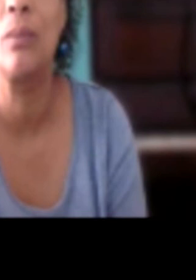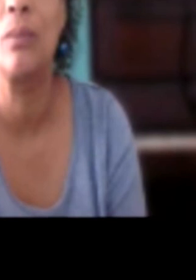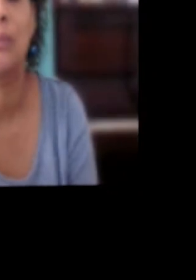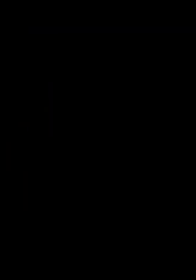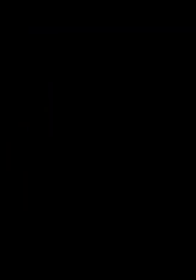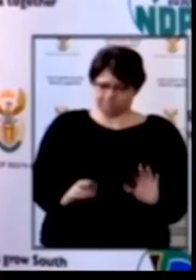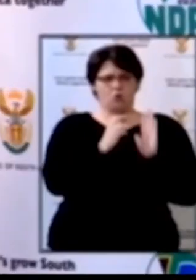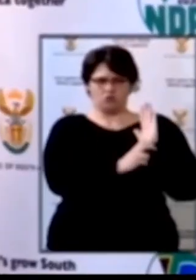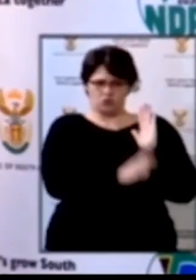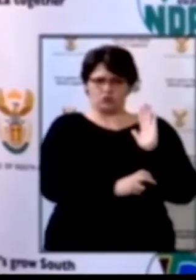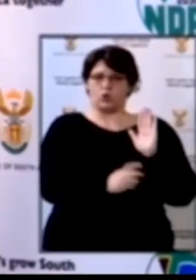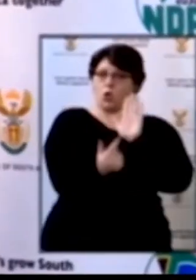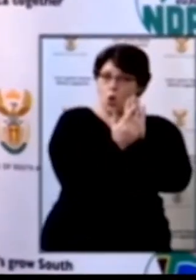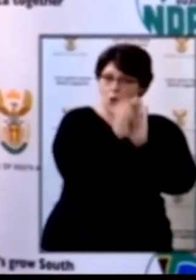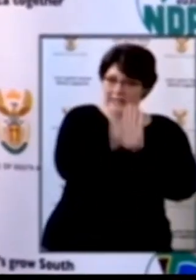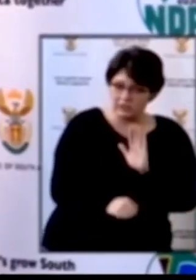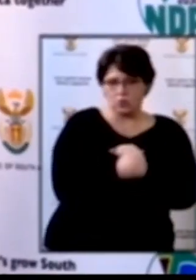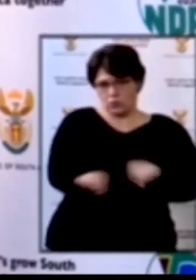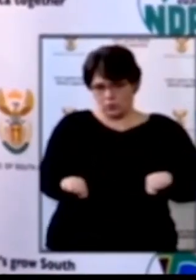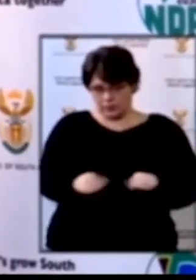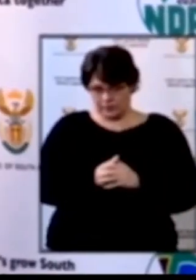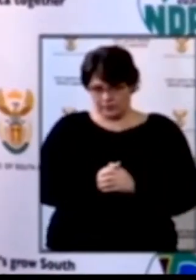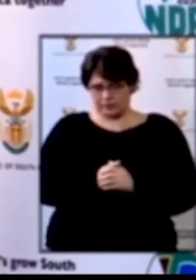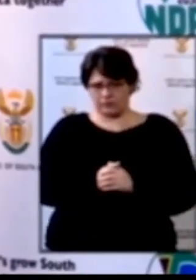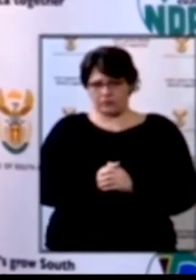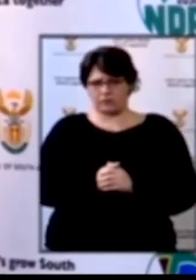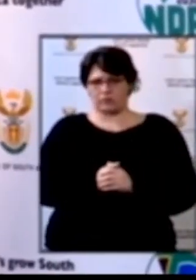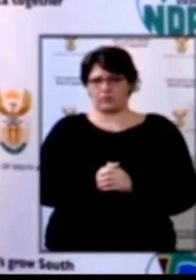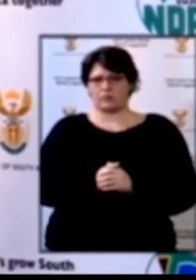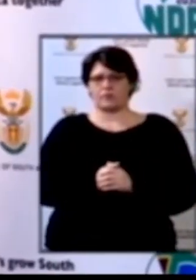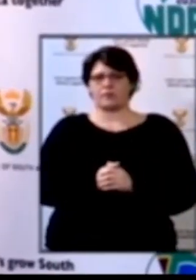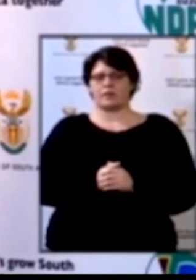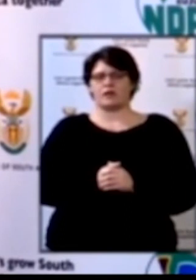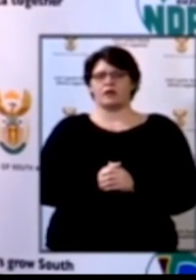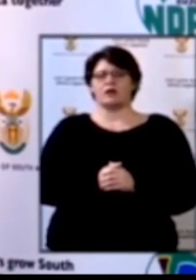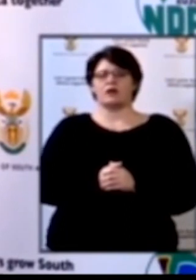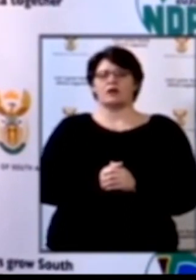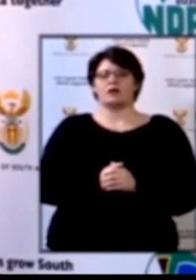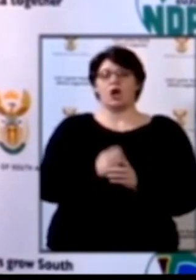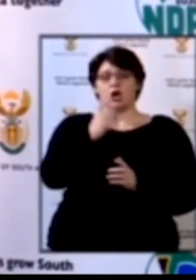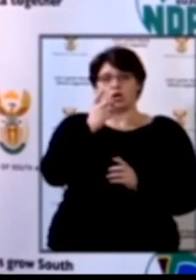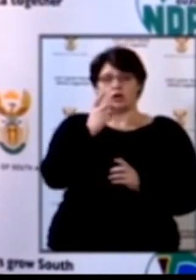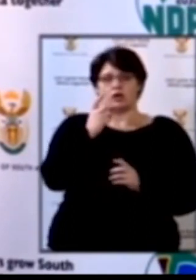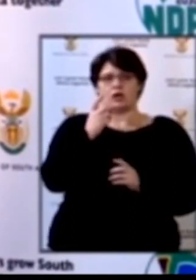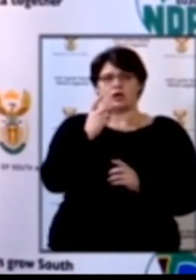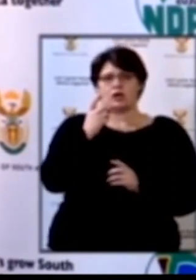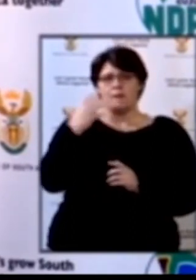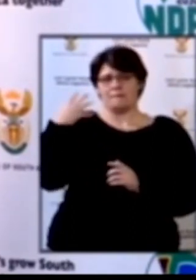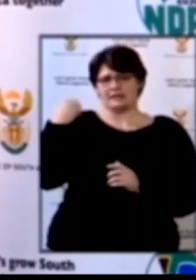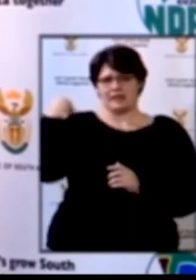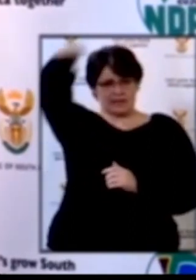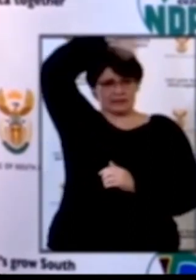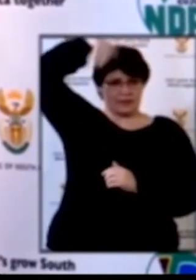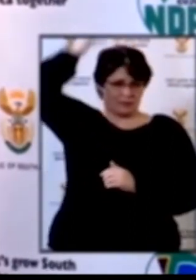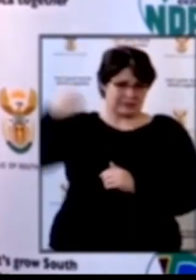Cape Metro citizens and government to appeal a Pretoria High Court that declared level 3 and 4 lockdown regulations unconstitutional